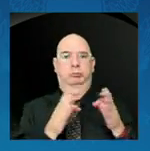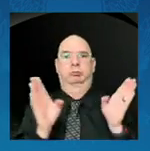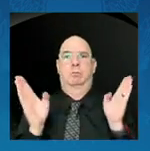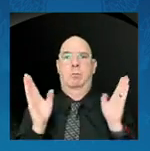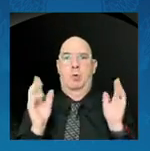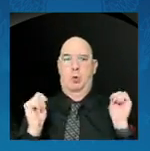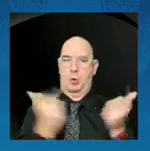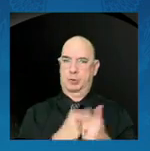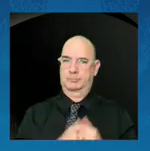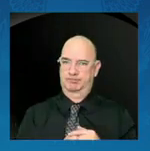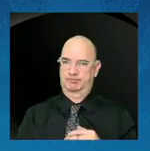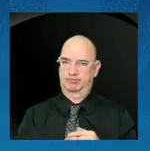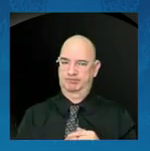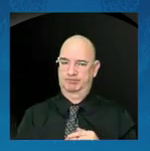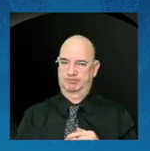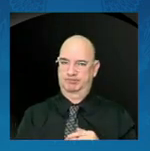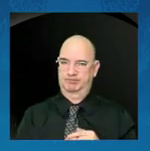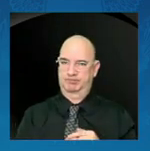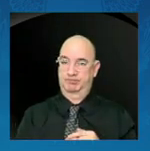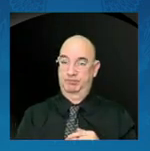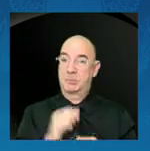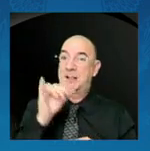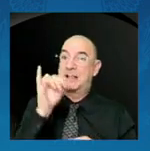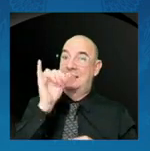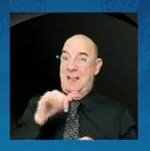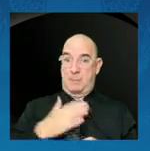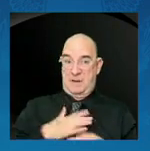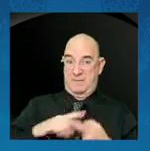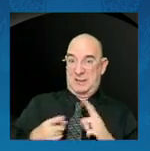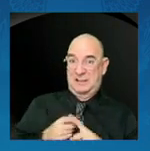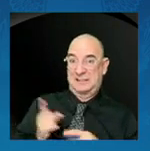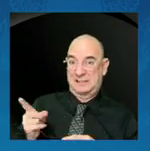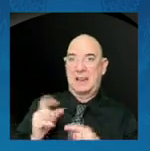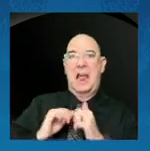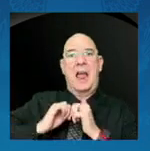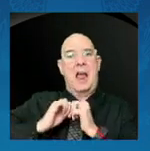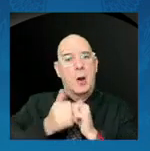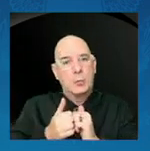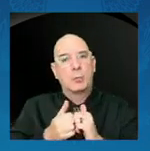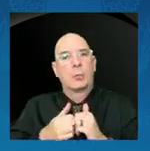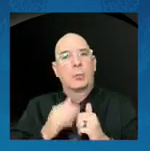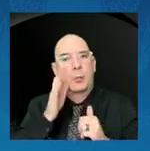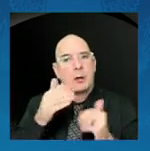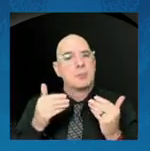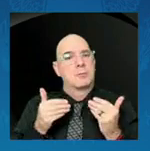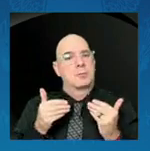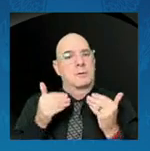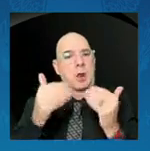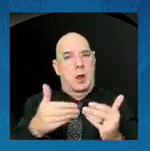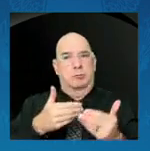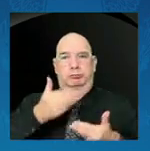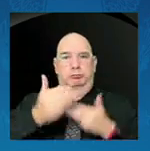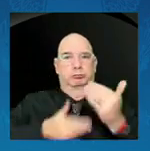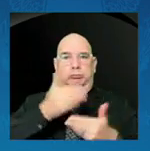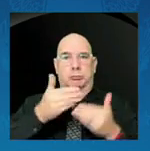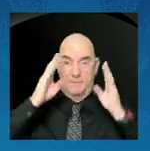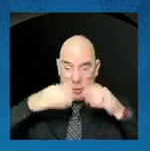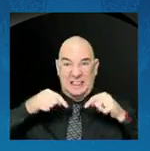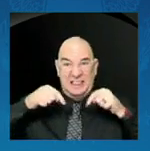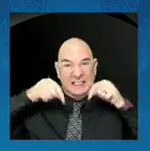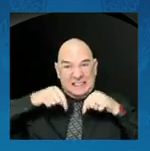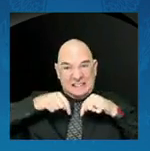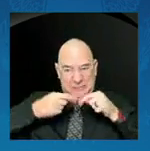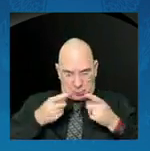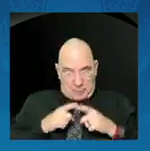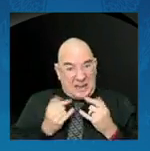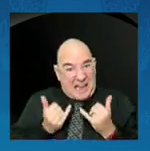That my friends. Is how we will move forward. Focused on what is in front of us. And widening our view.